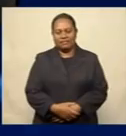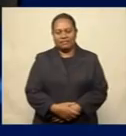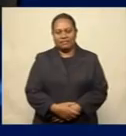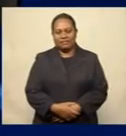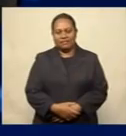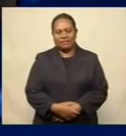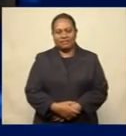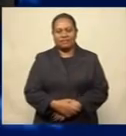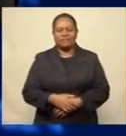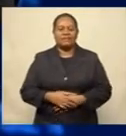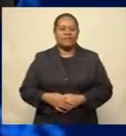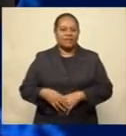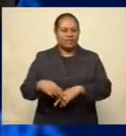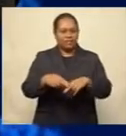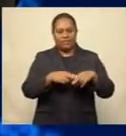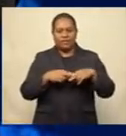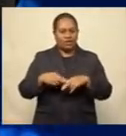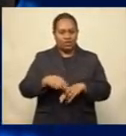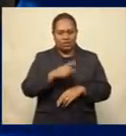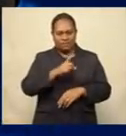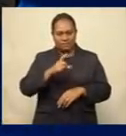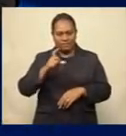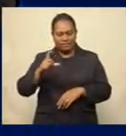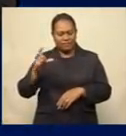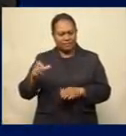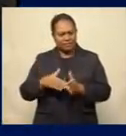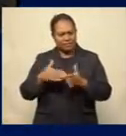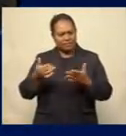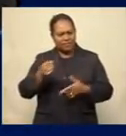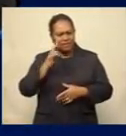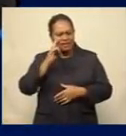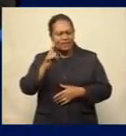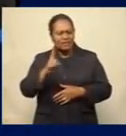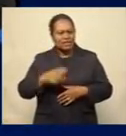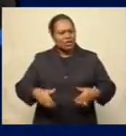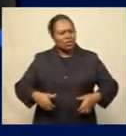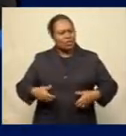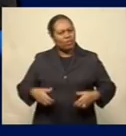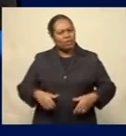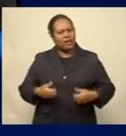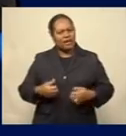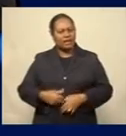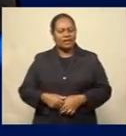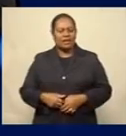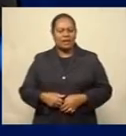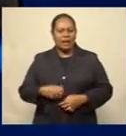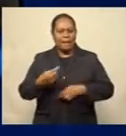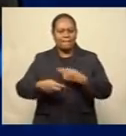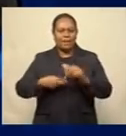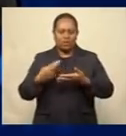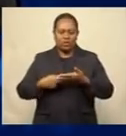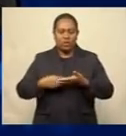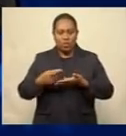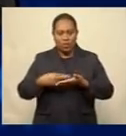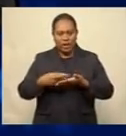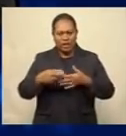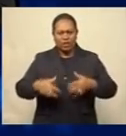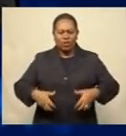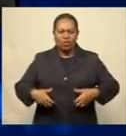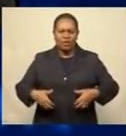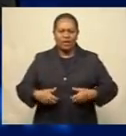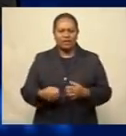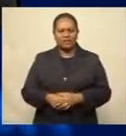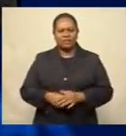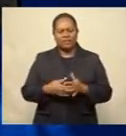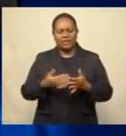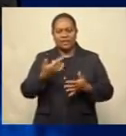Vijian Competition and Consumer Commission has seen a spike in complaints regarding rent increases. FCCC Chief Executive